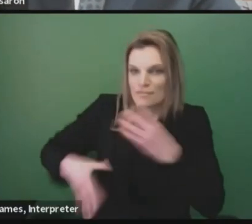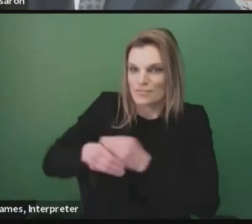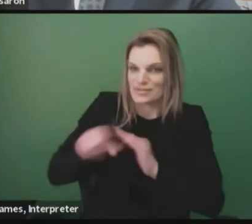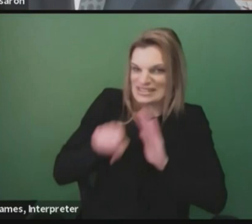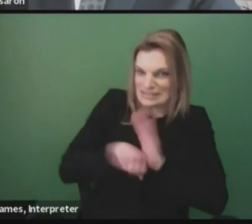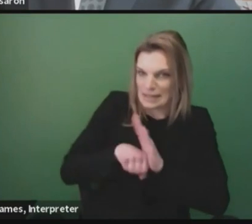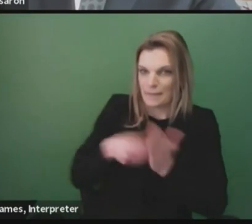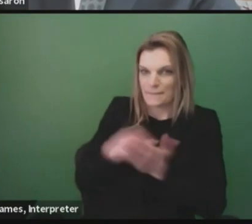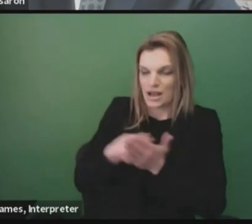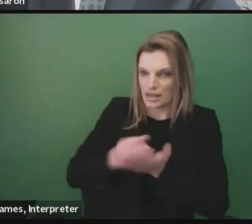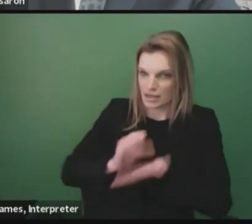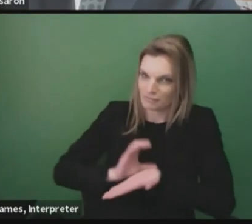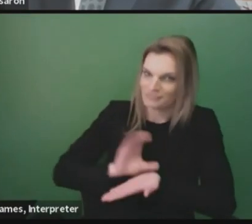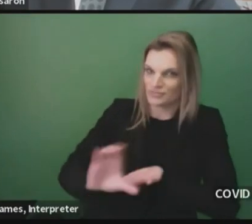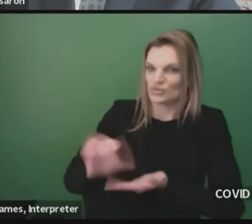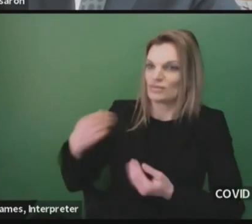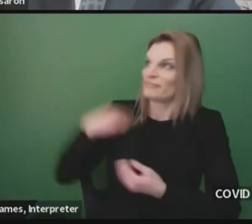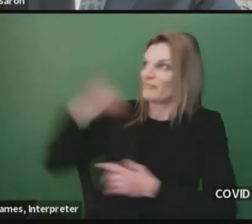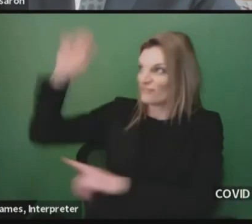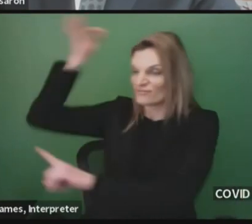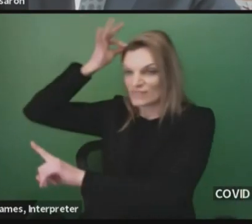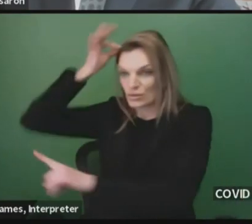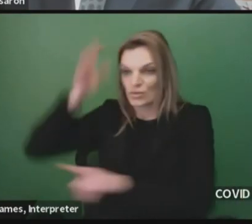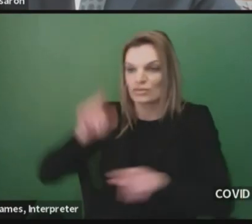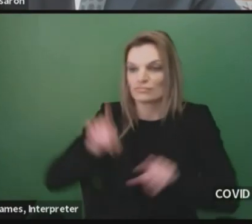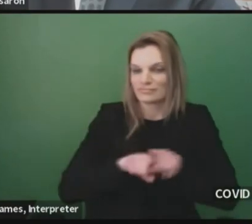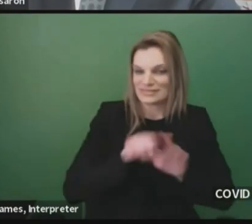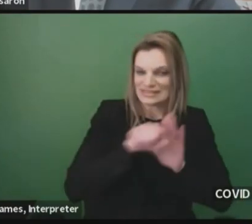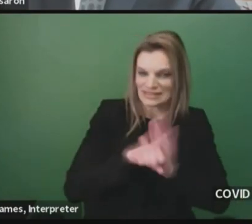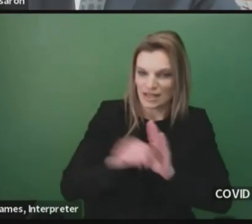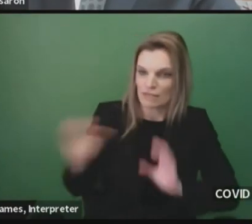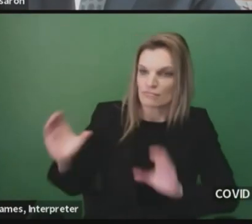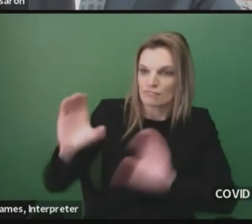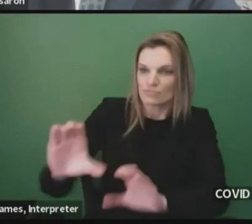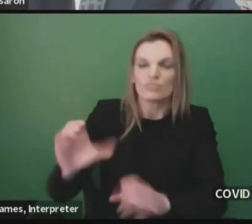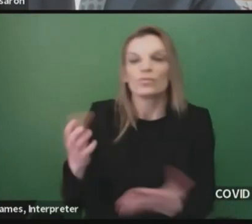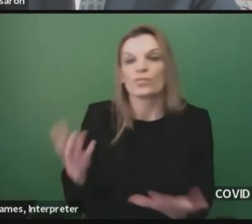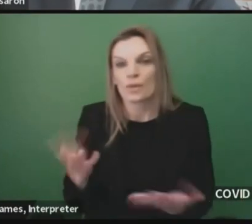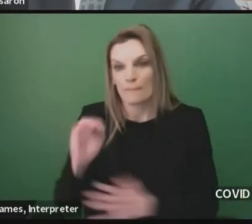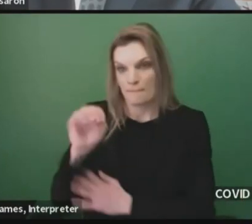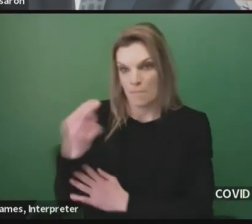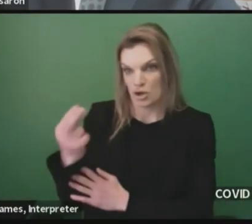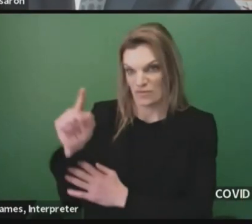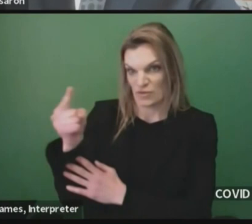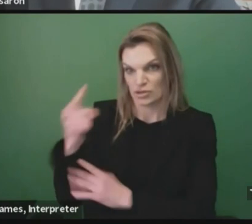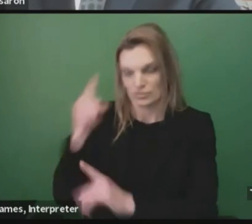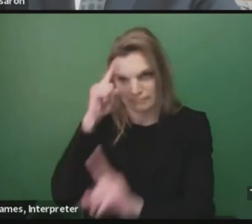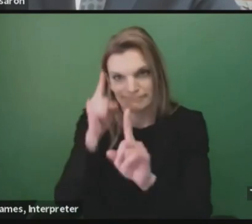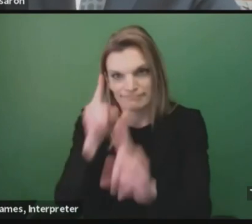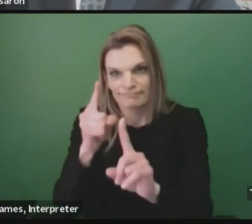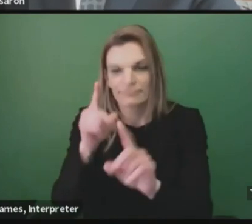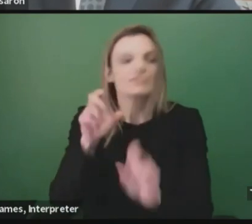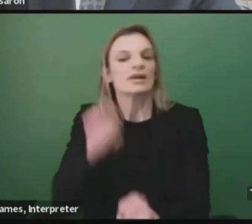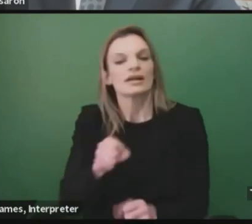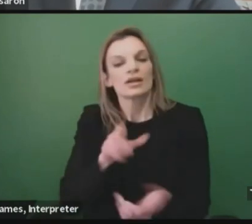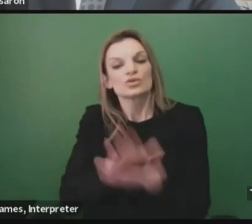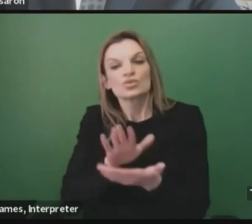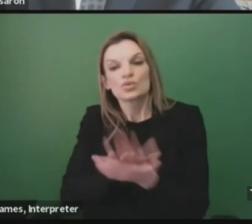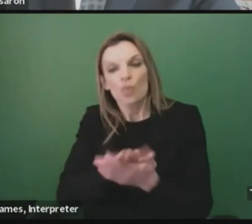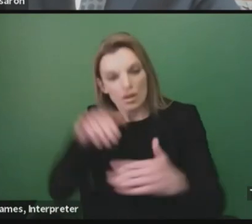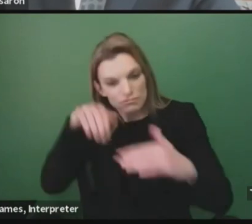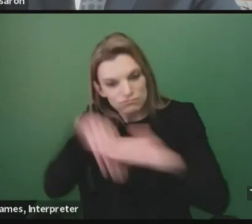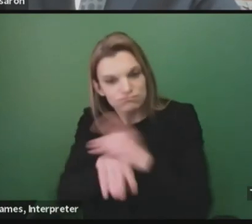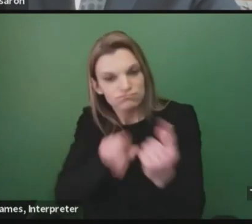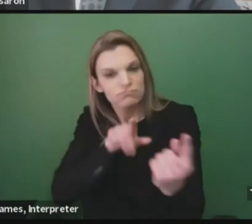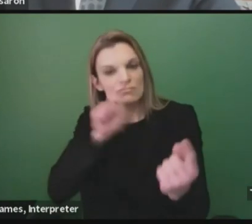meet our goal of providing every student an in-person learning opportunity by March 1 and to help address the learning loss that has